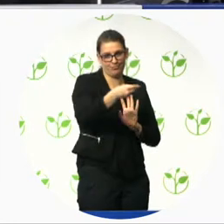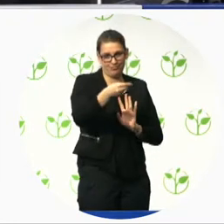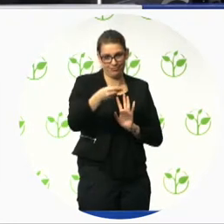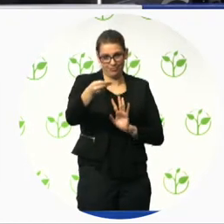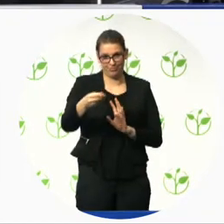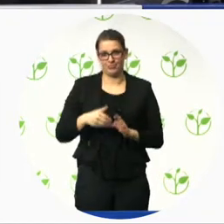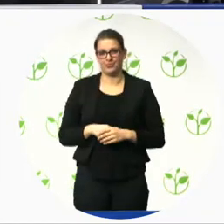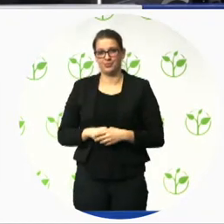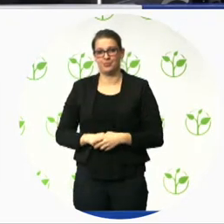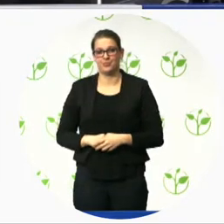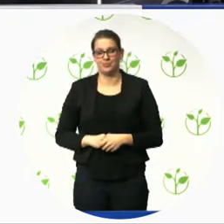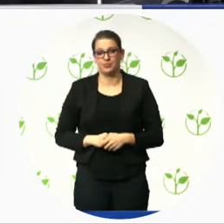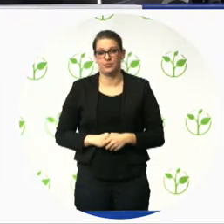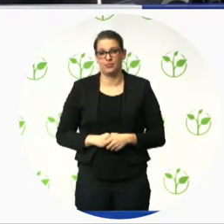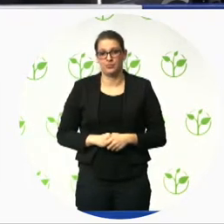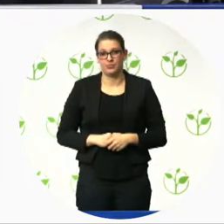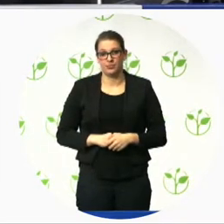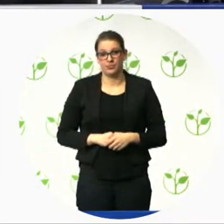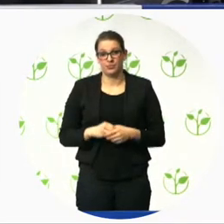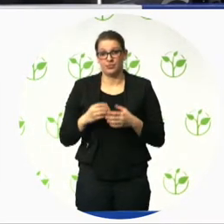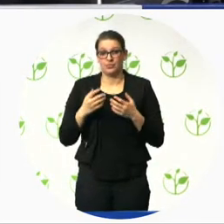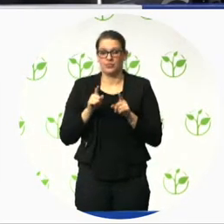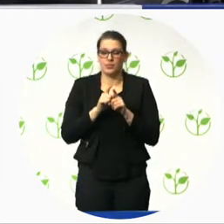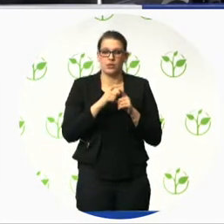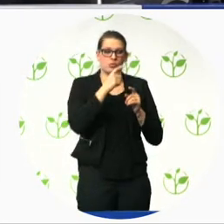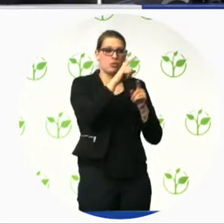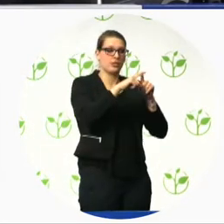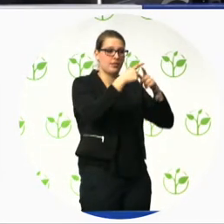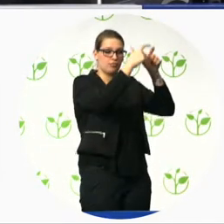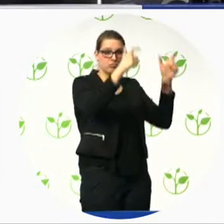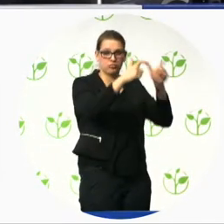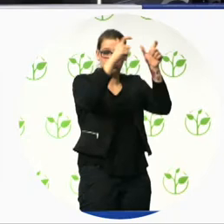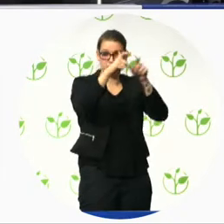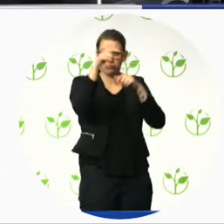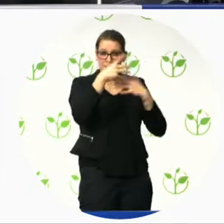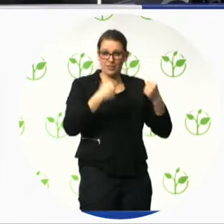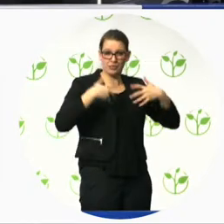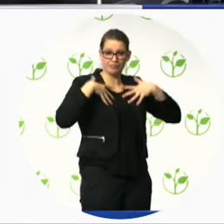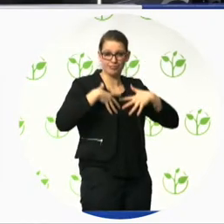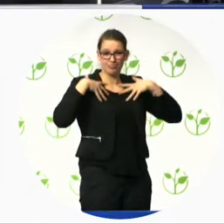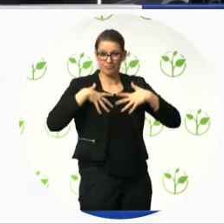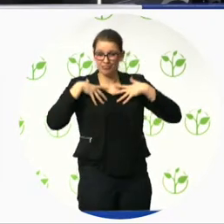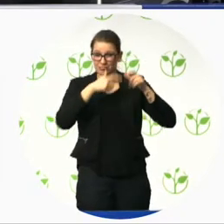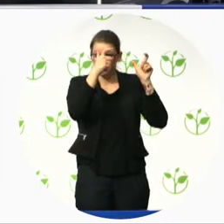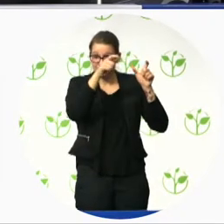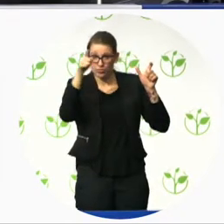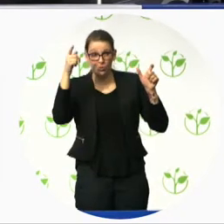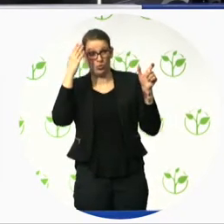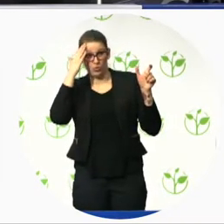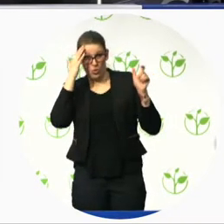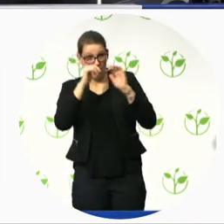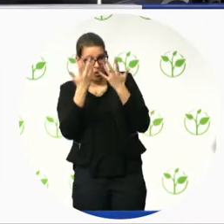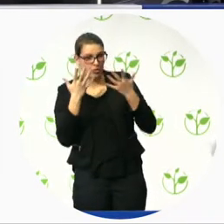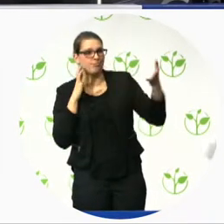it that has no commercial interests. The auditors